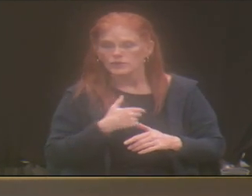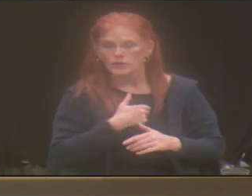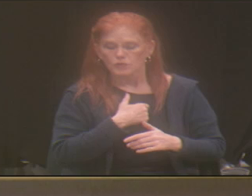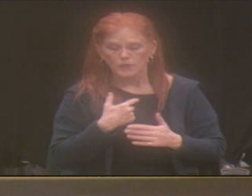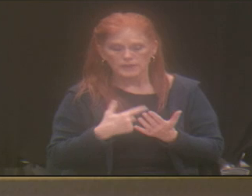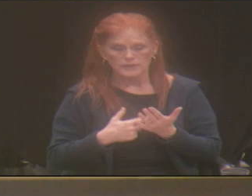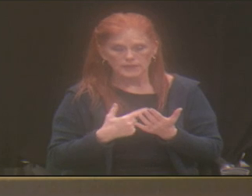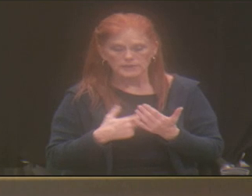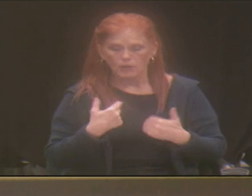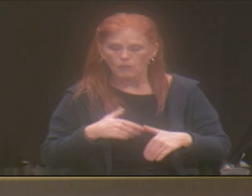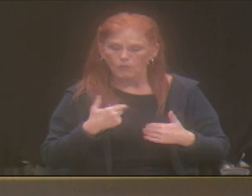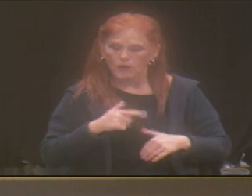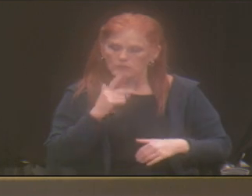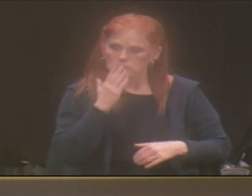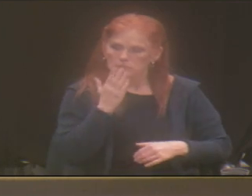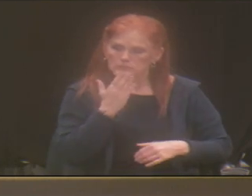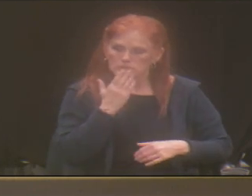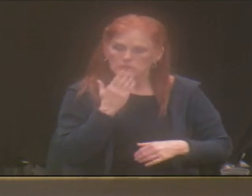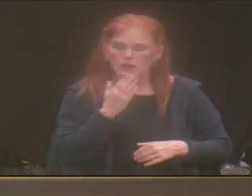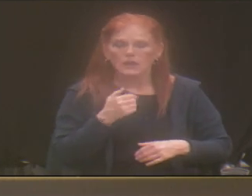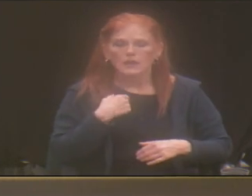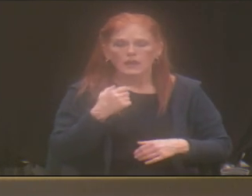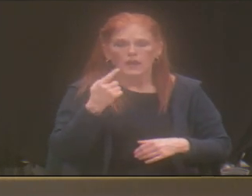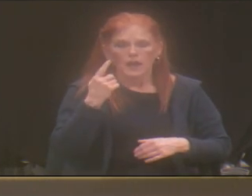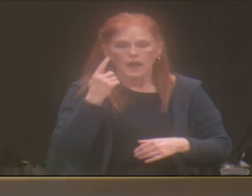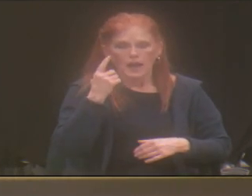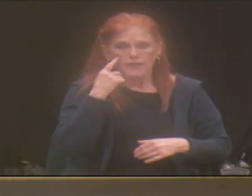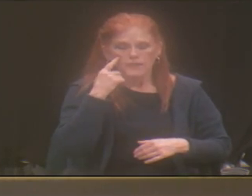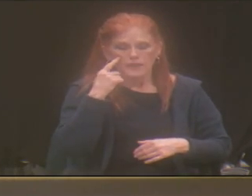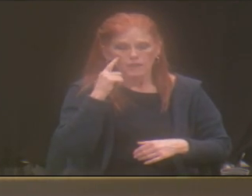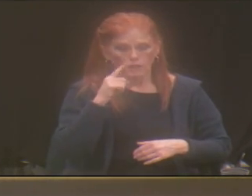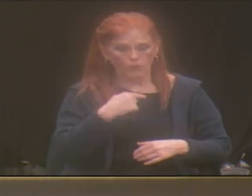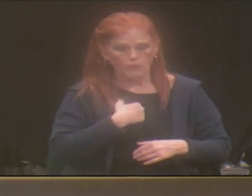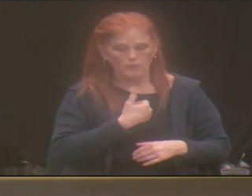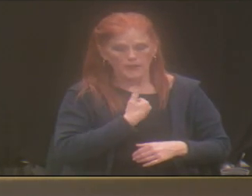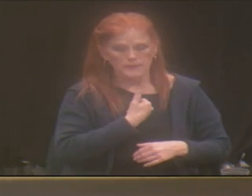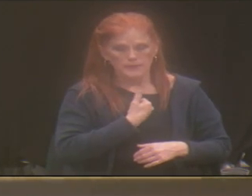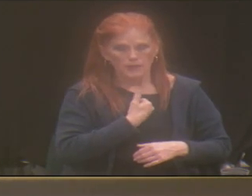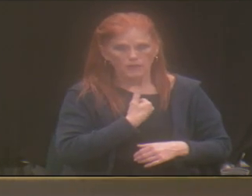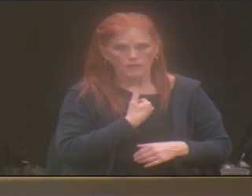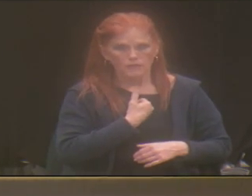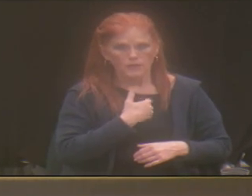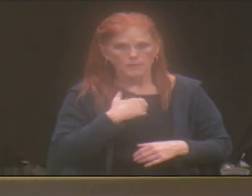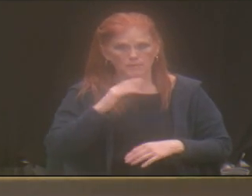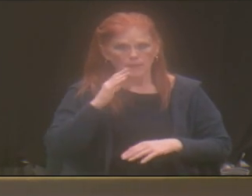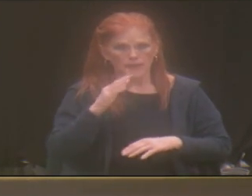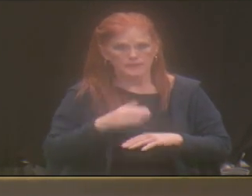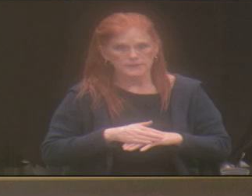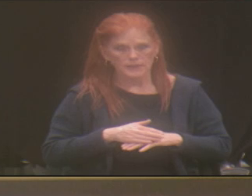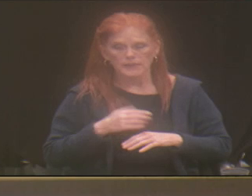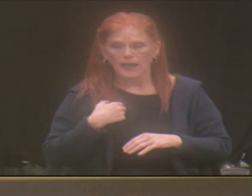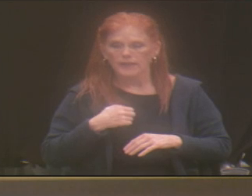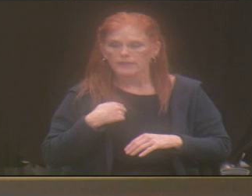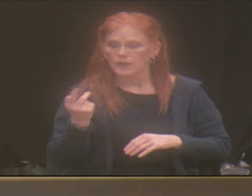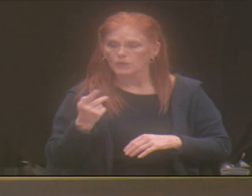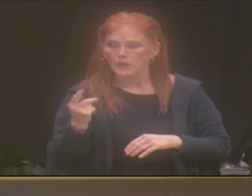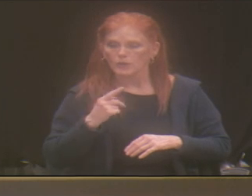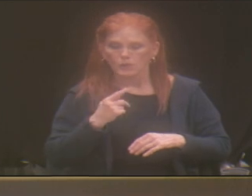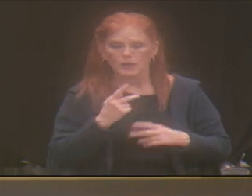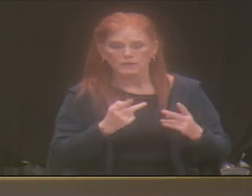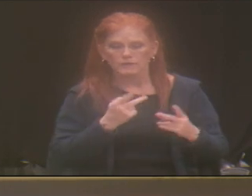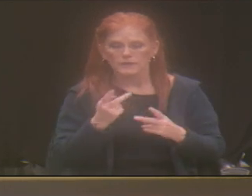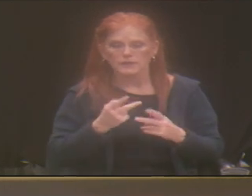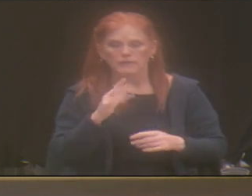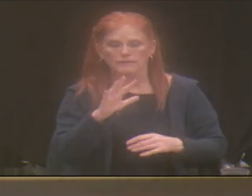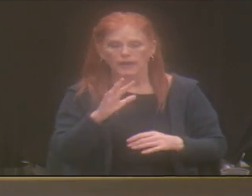gratified because an example for me personally, I took my son probably to five different churches before we